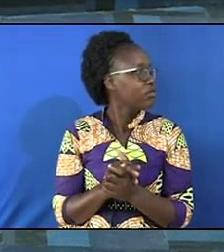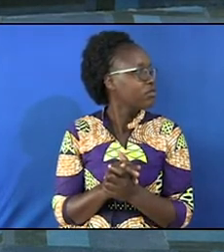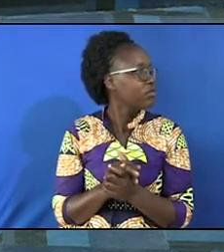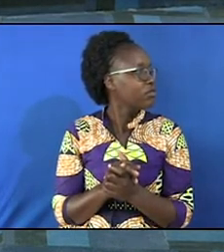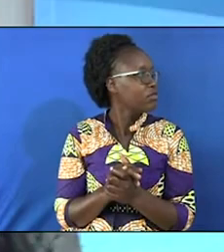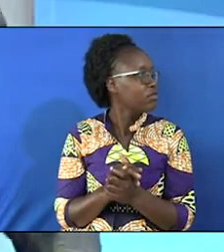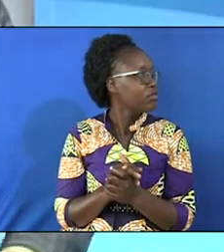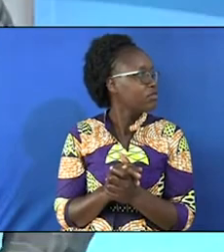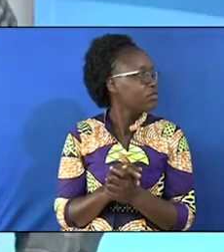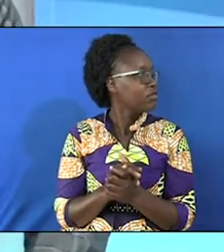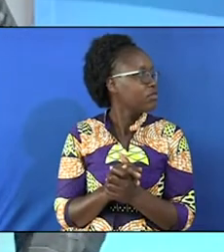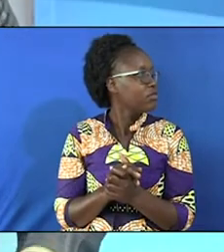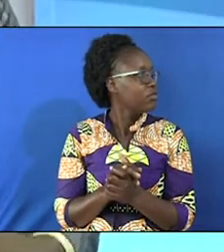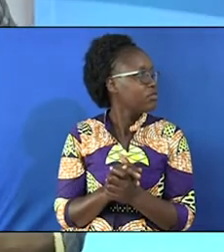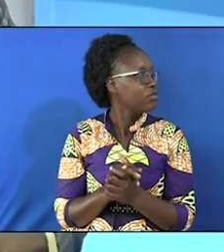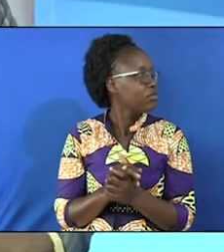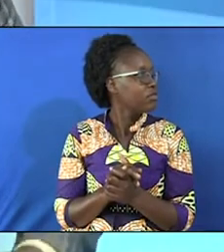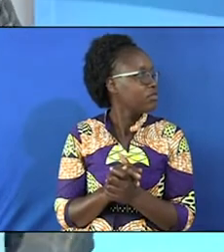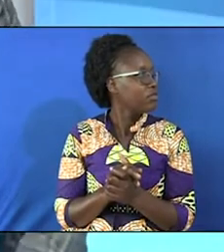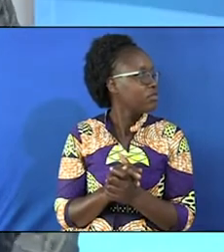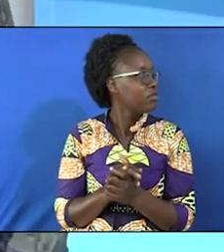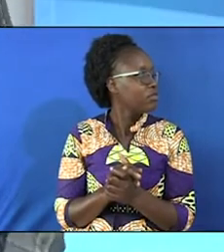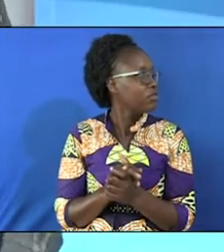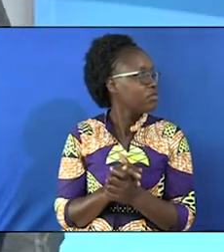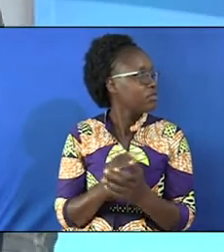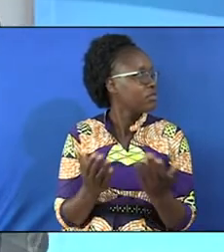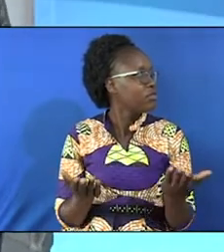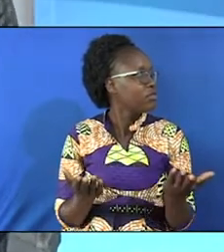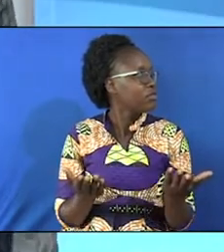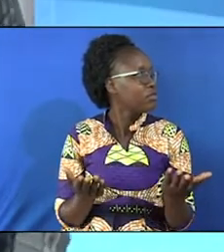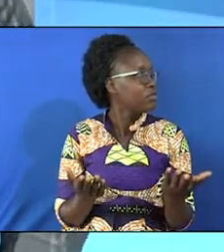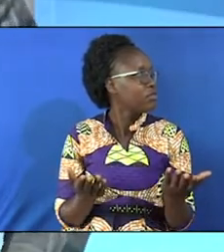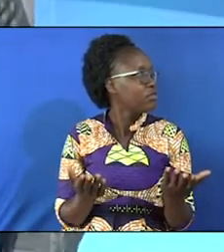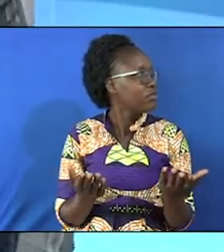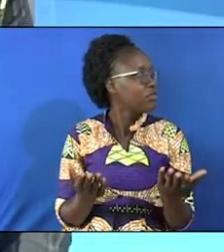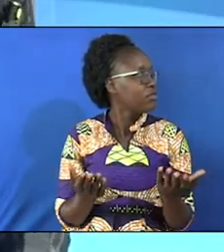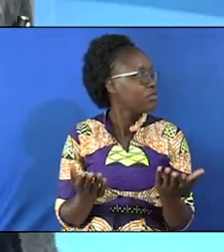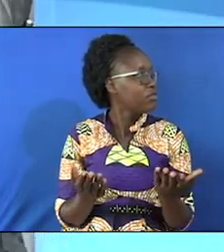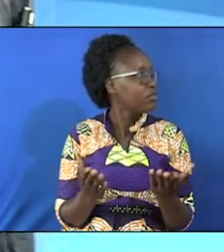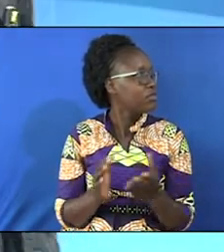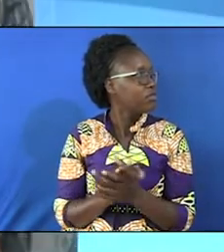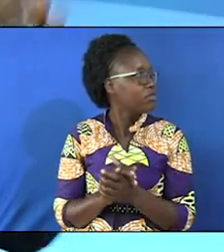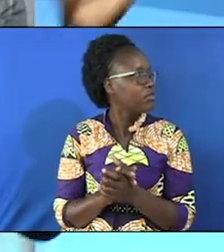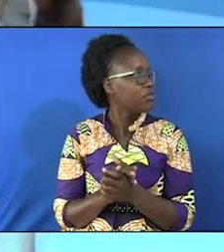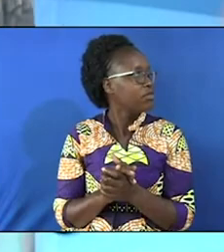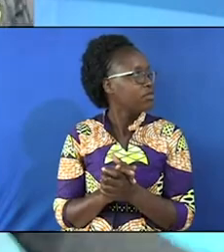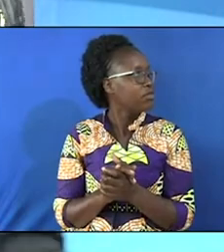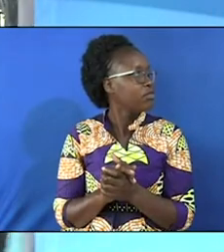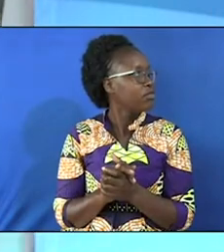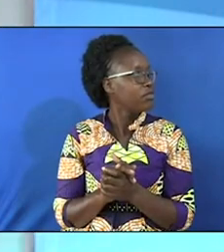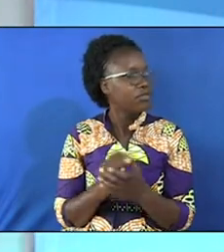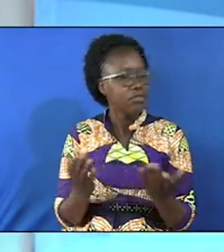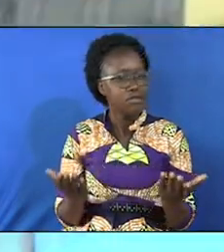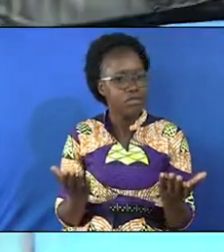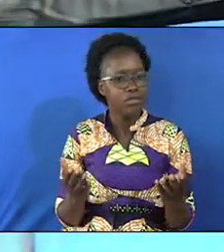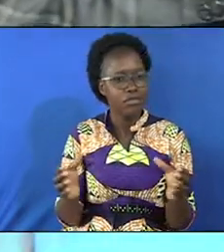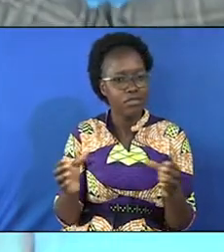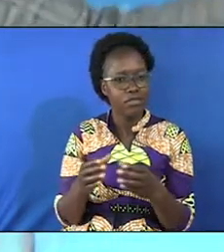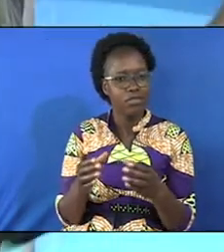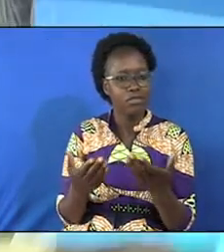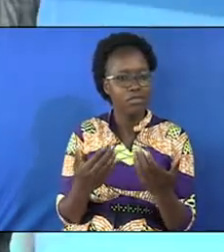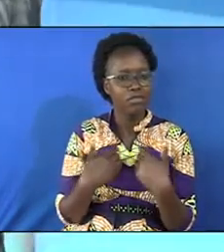manager is fatty fatty my manager in fargo kuria I joined him after I left Wells Fargo those are sisters company